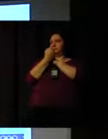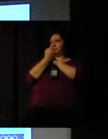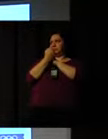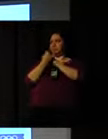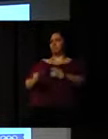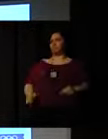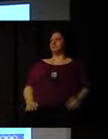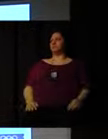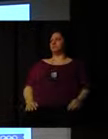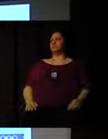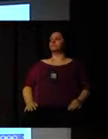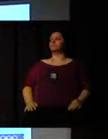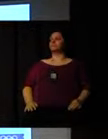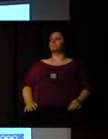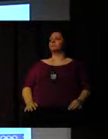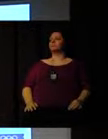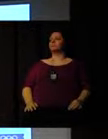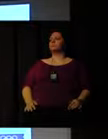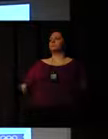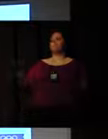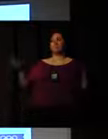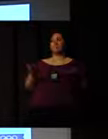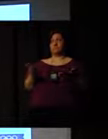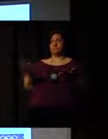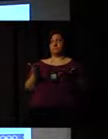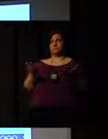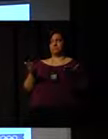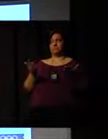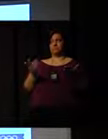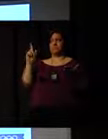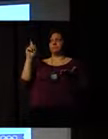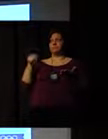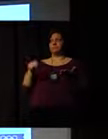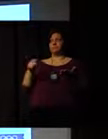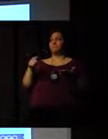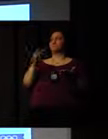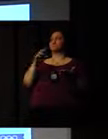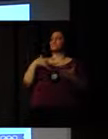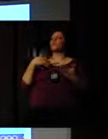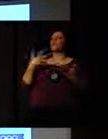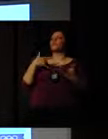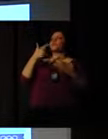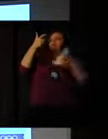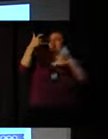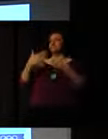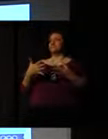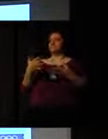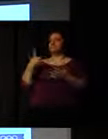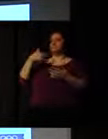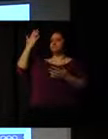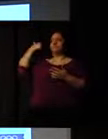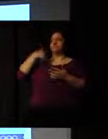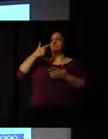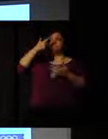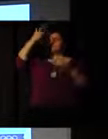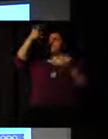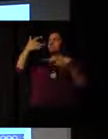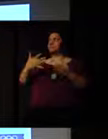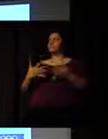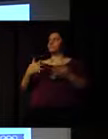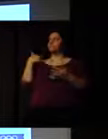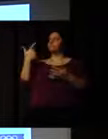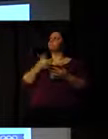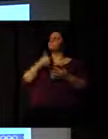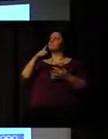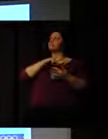here we come to the point. Or, at least, I hope so. As I said, we have two different senses.